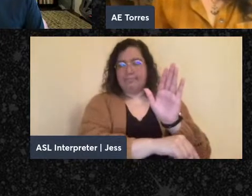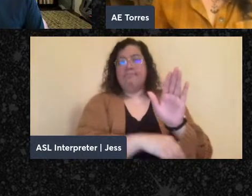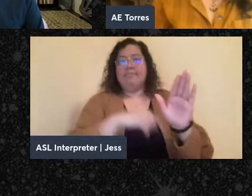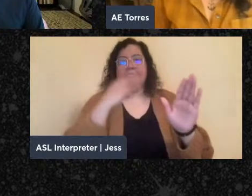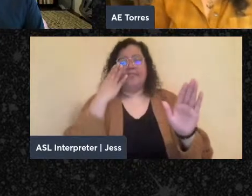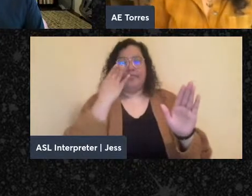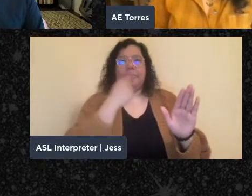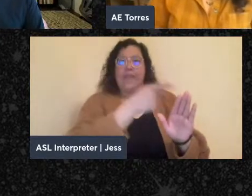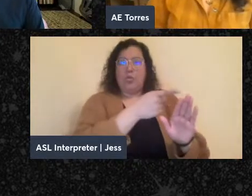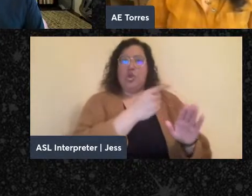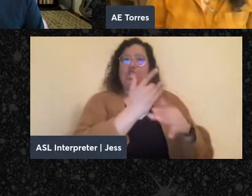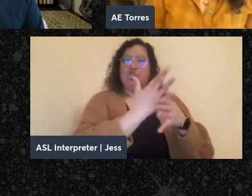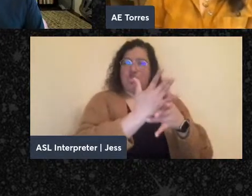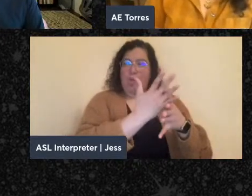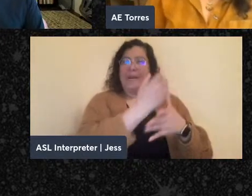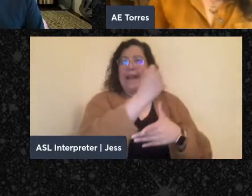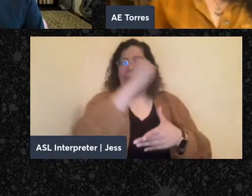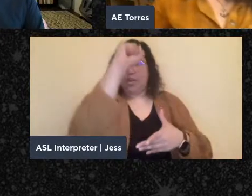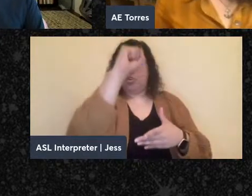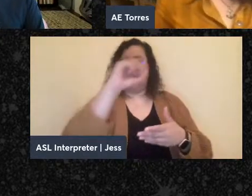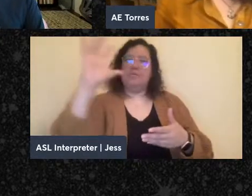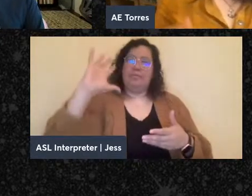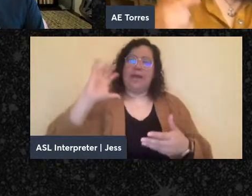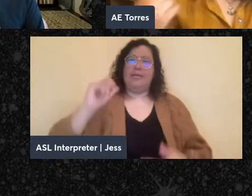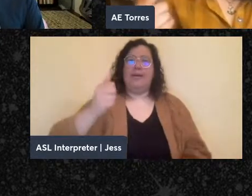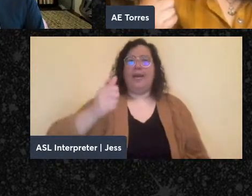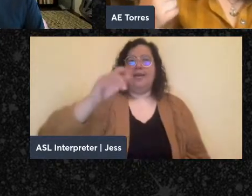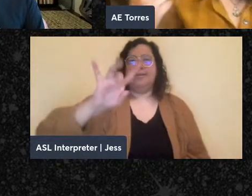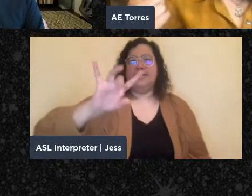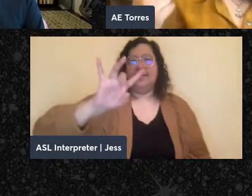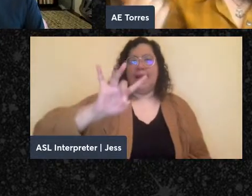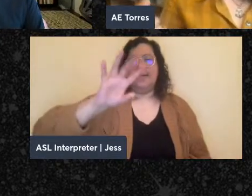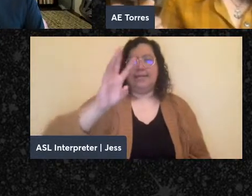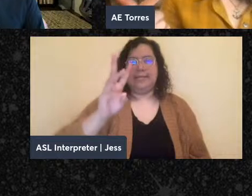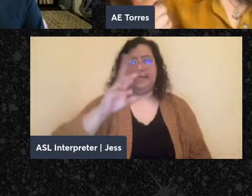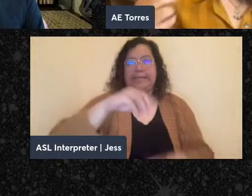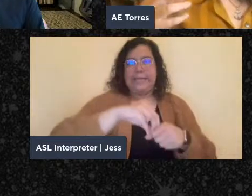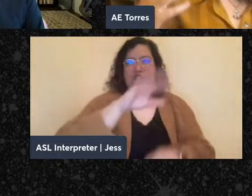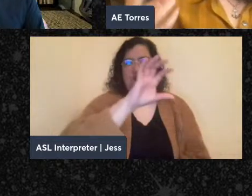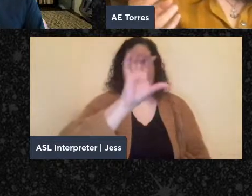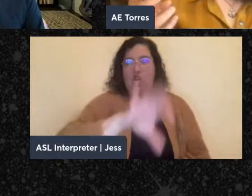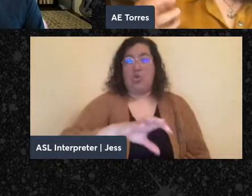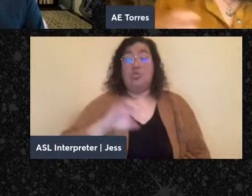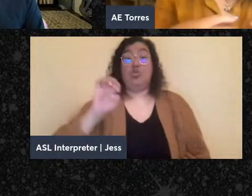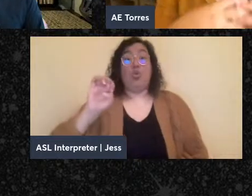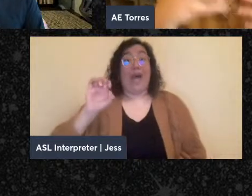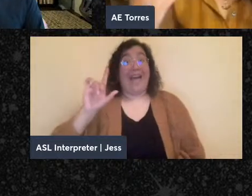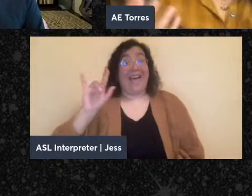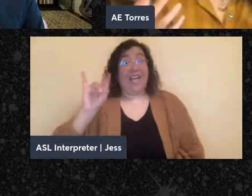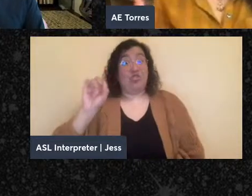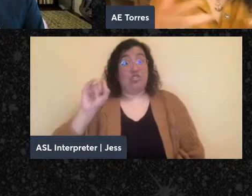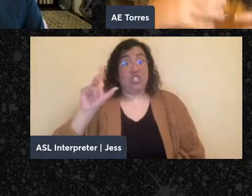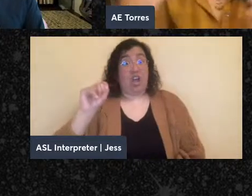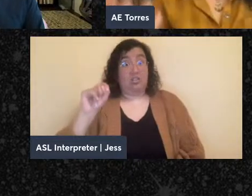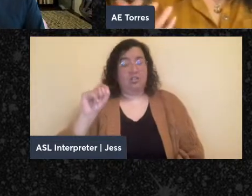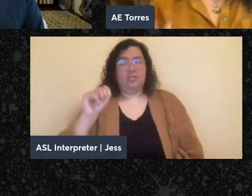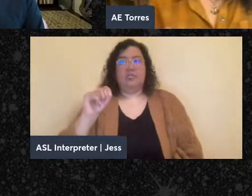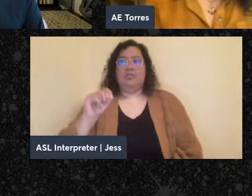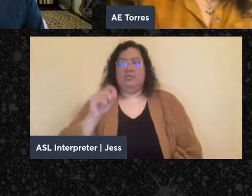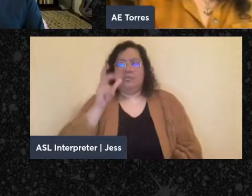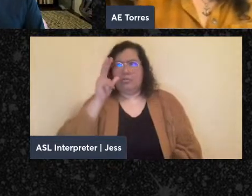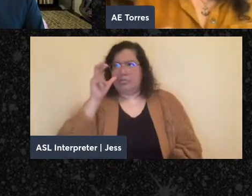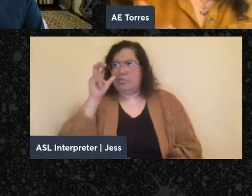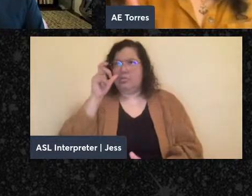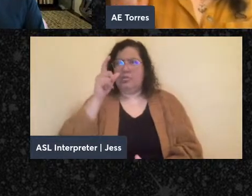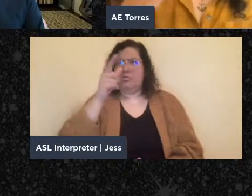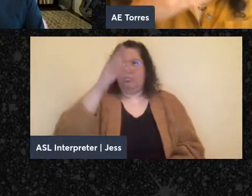German anarchists, in 1886 in Chicago. And so, Edelstadt actually heard Parsons give this rabble-rousing